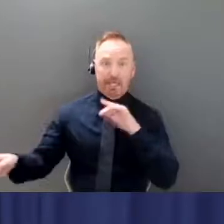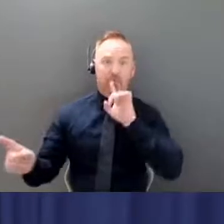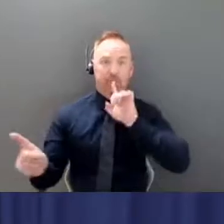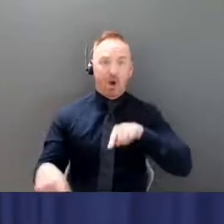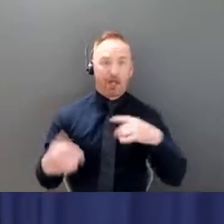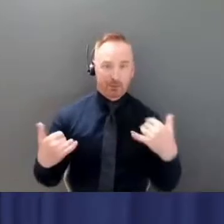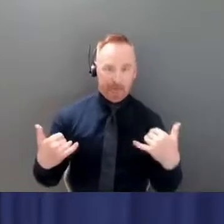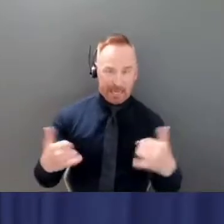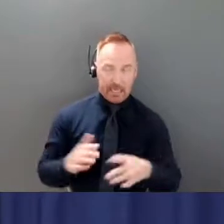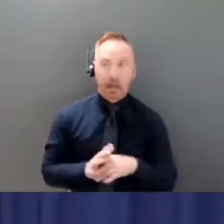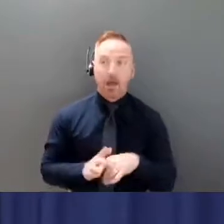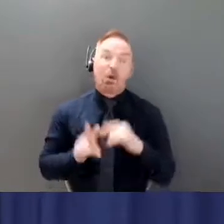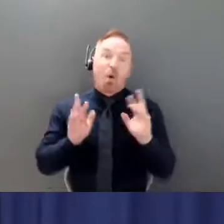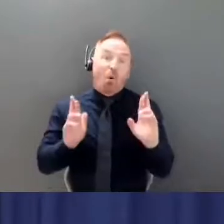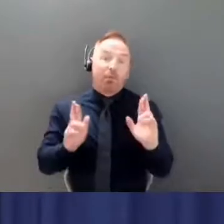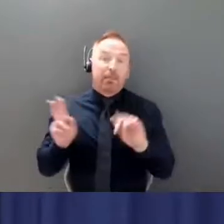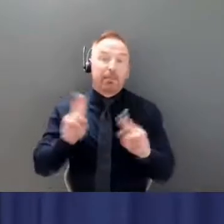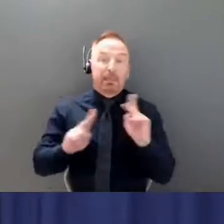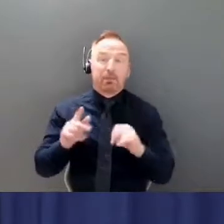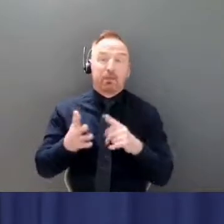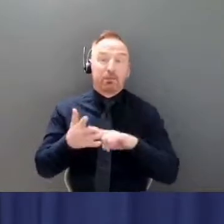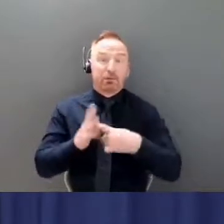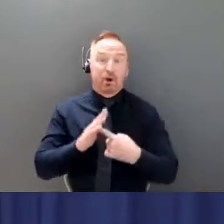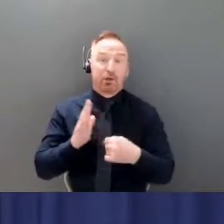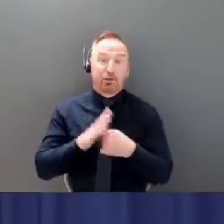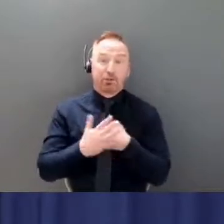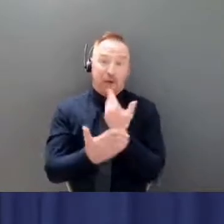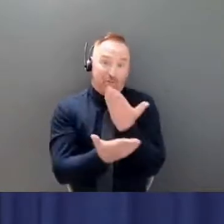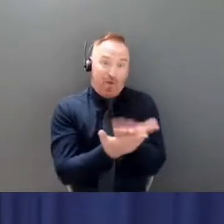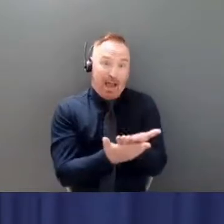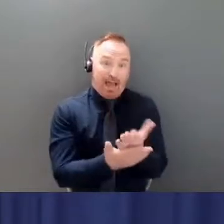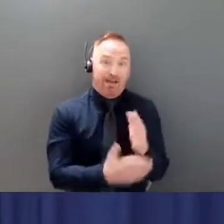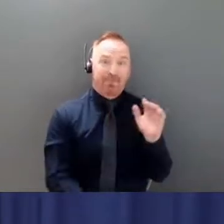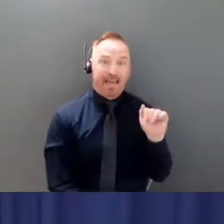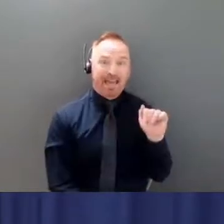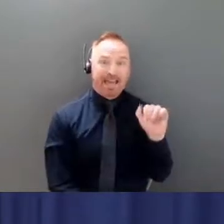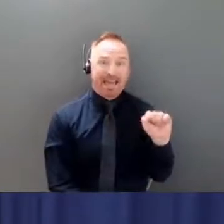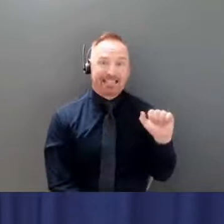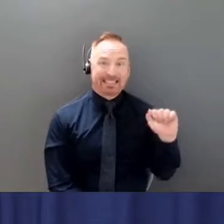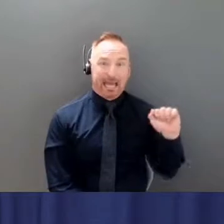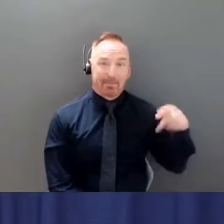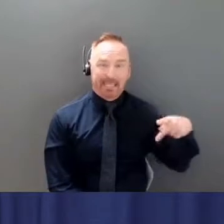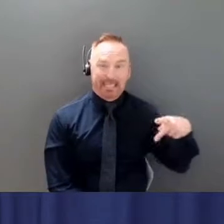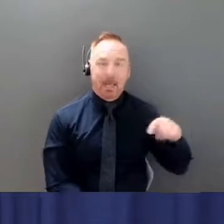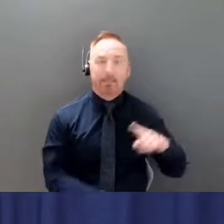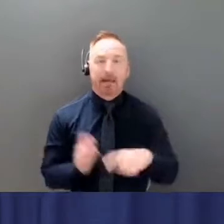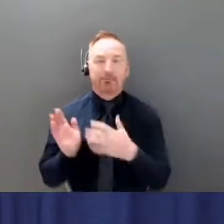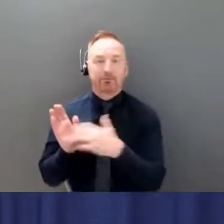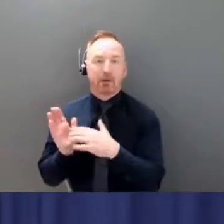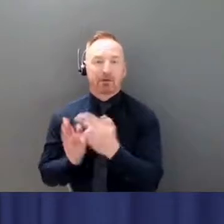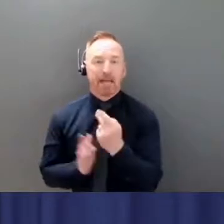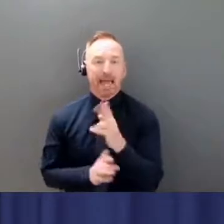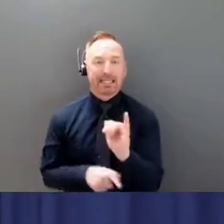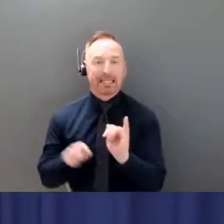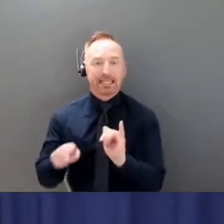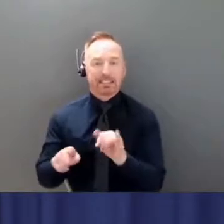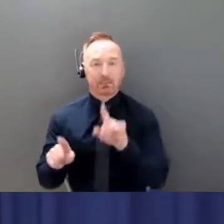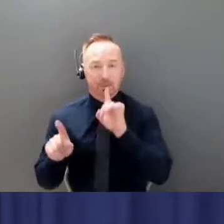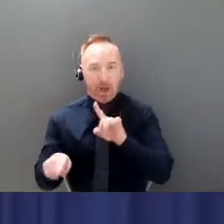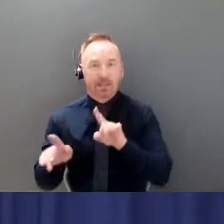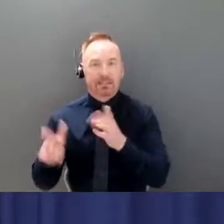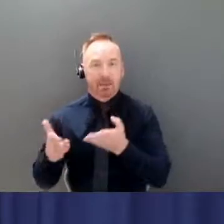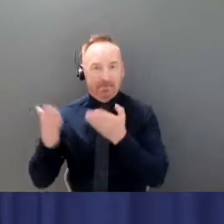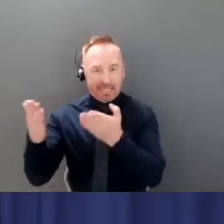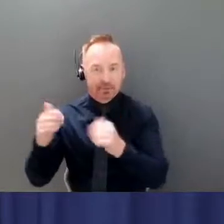would start to arrive as soon as possible. But as Dr. Hanley has said, his response and recommendations are looking at, over the